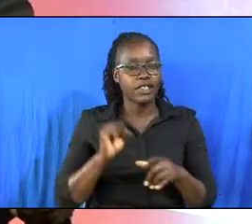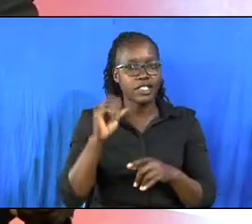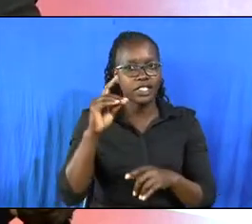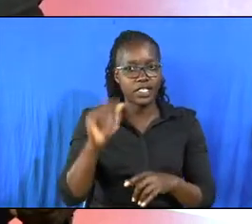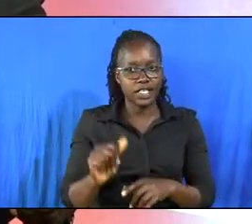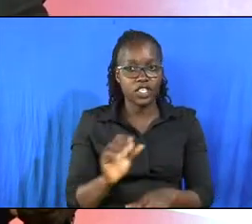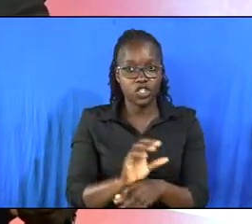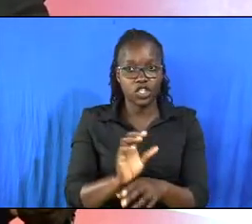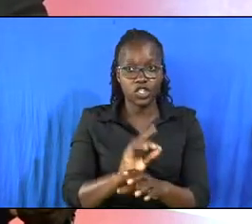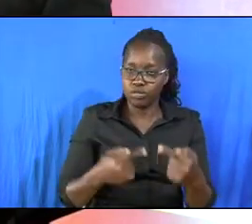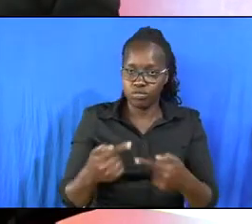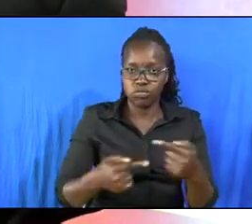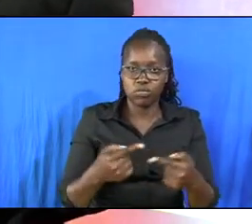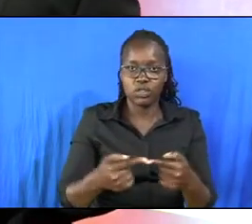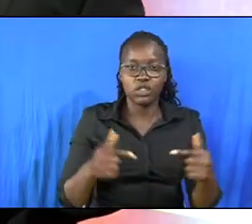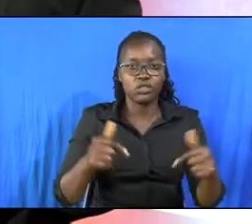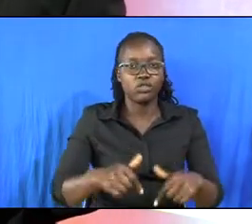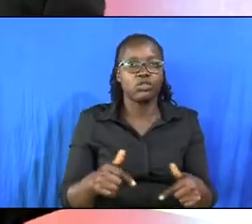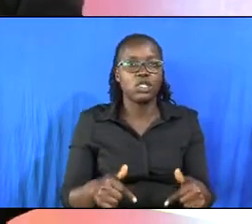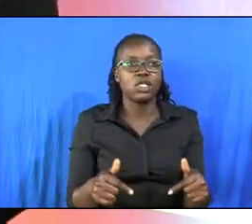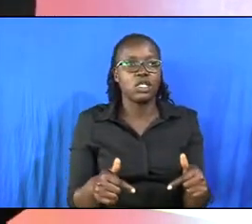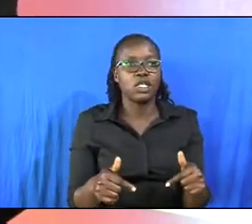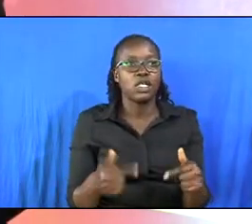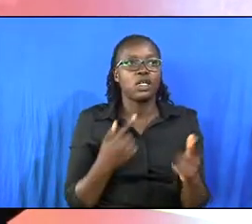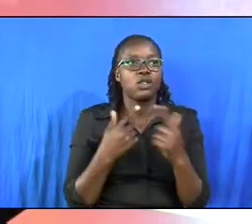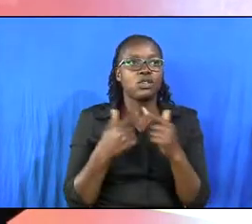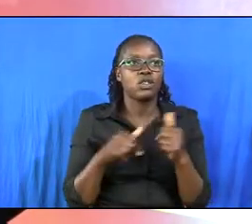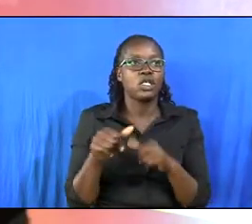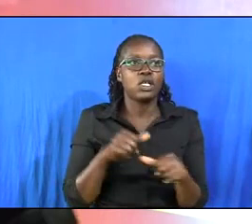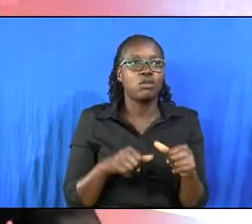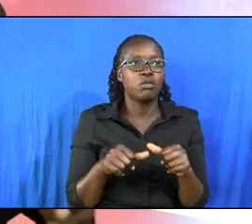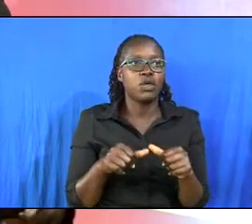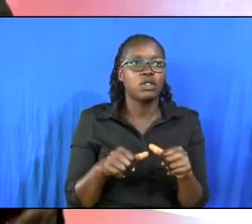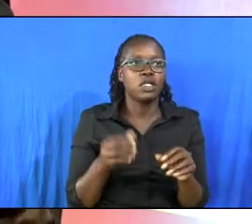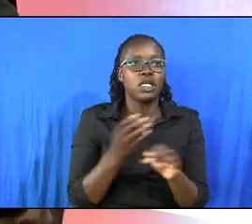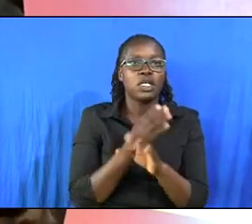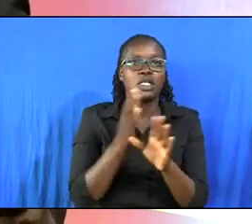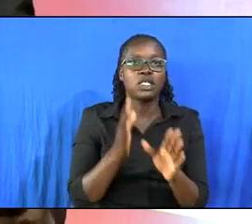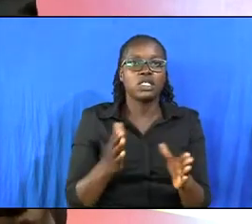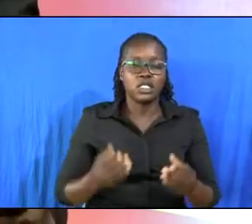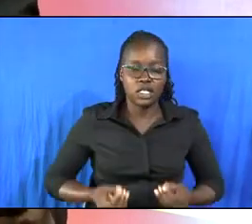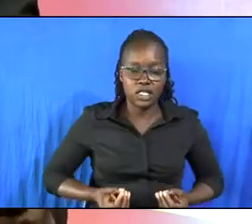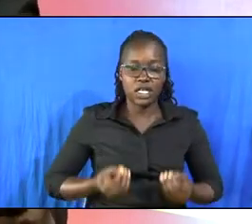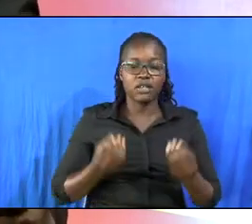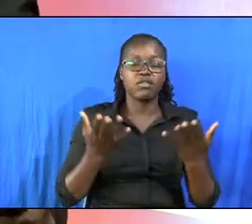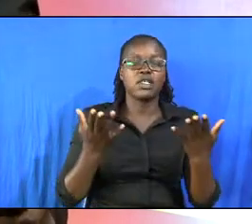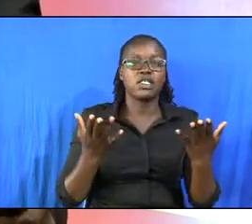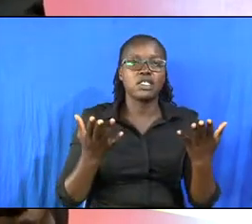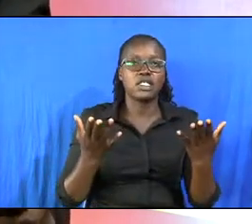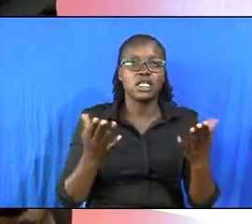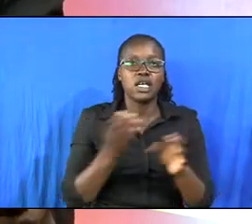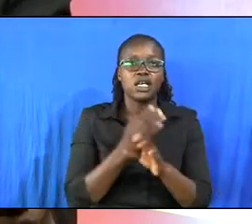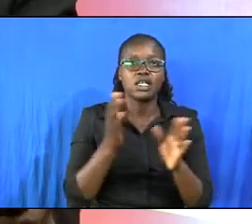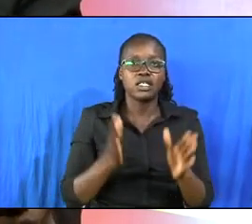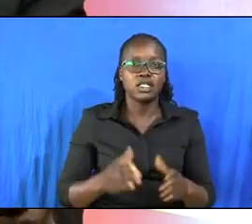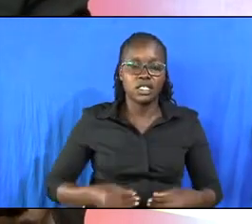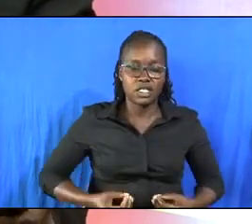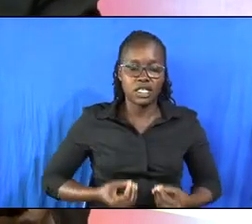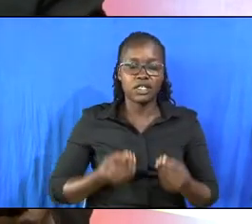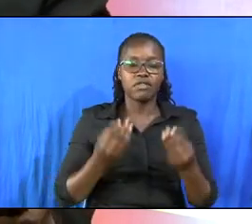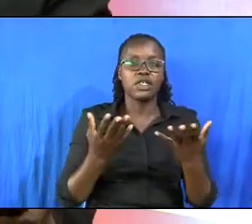nairobi today we are talking about christian sacrifice christian